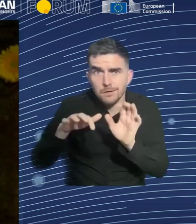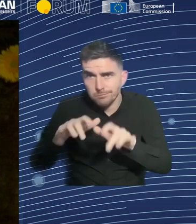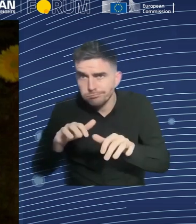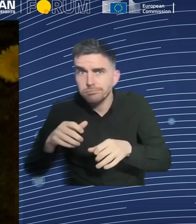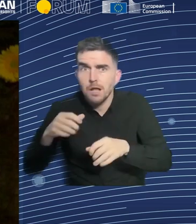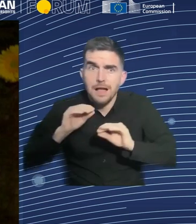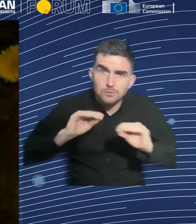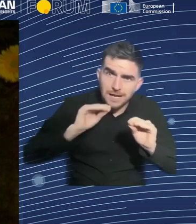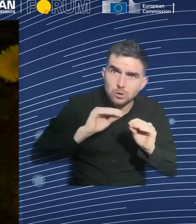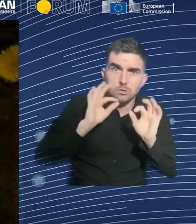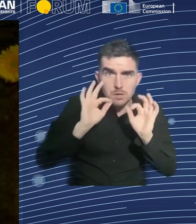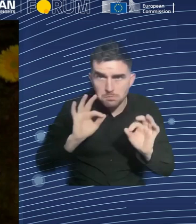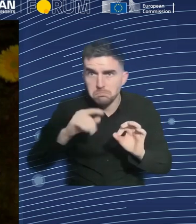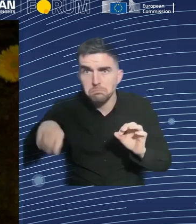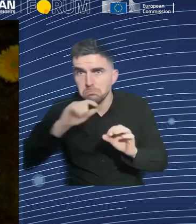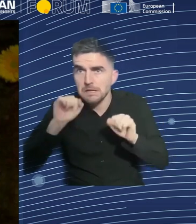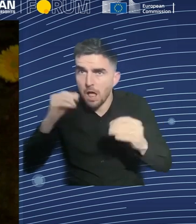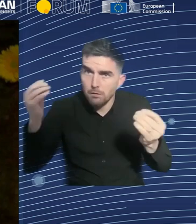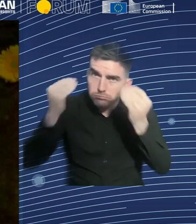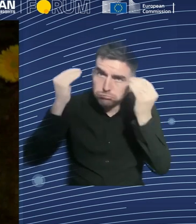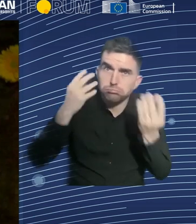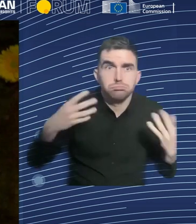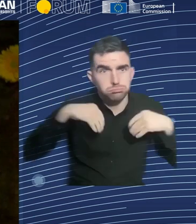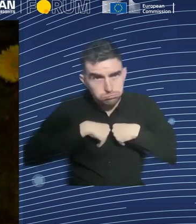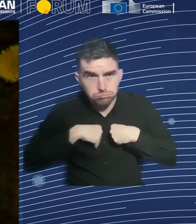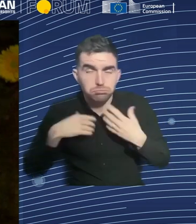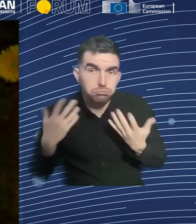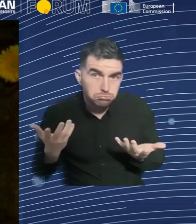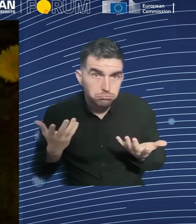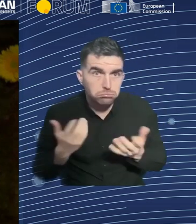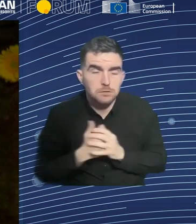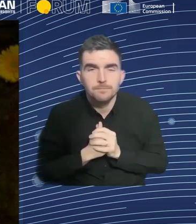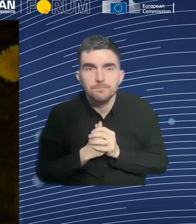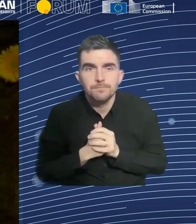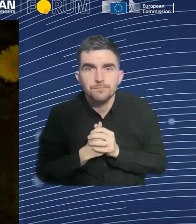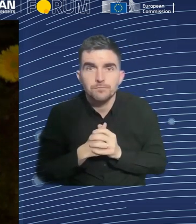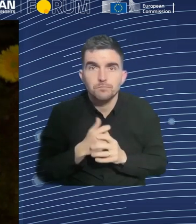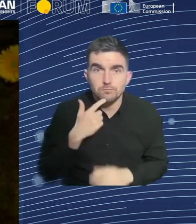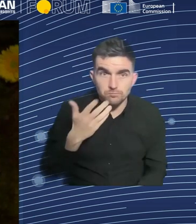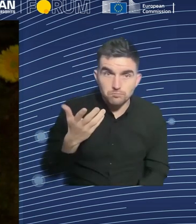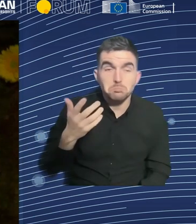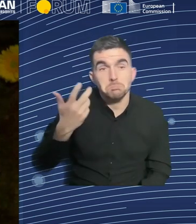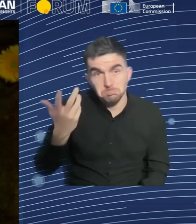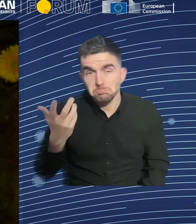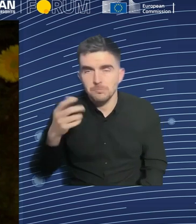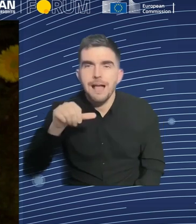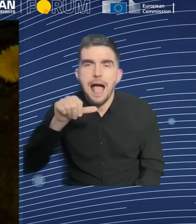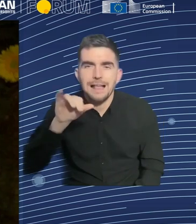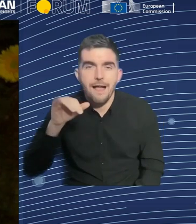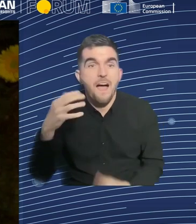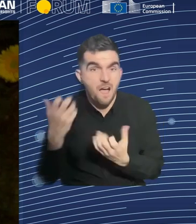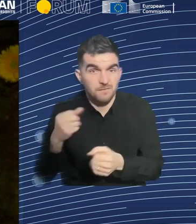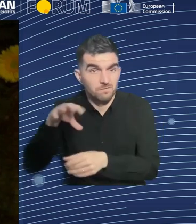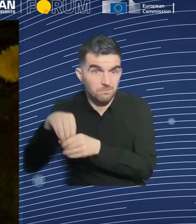I agree with other speakers that perhaps we destroy